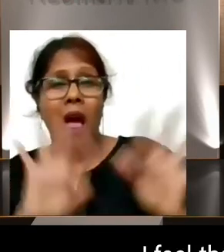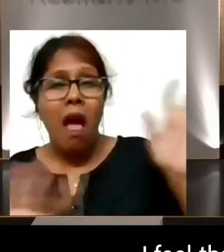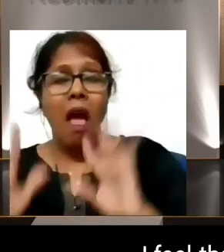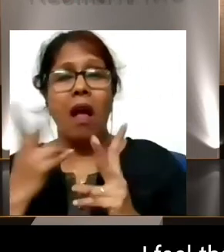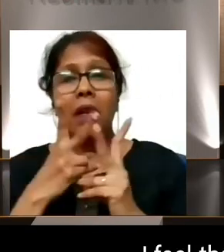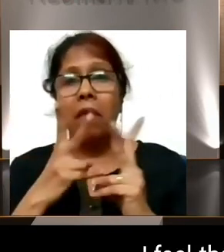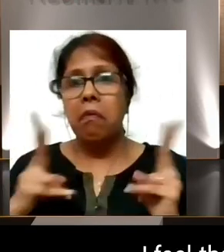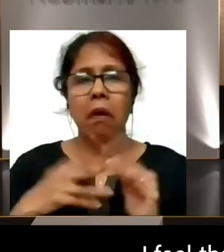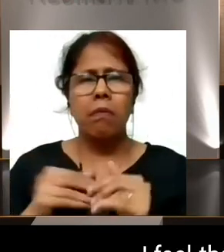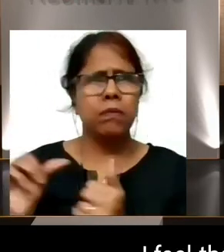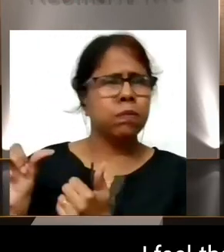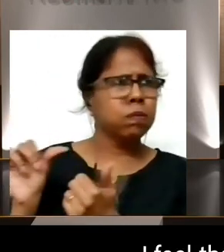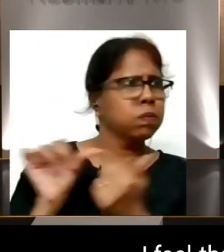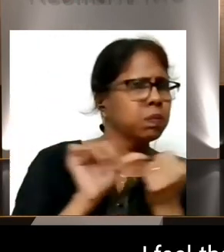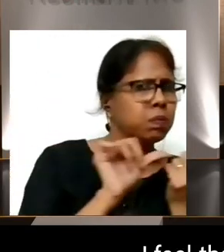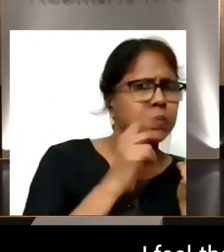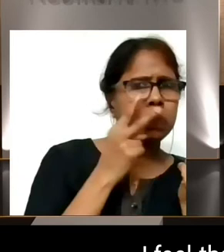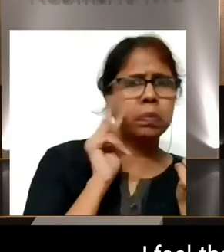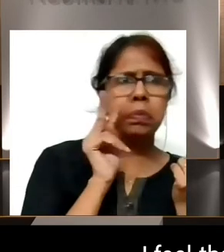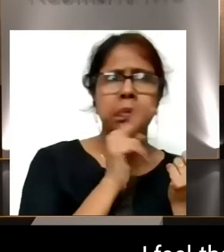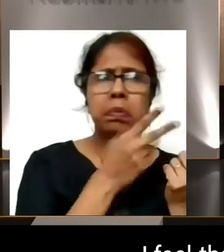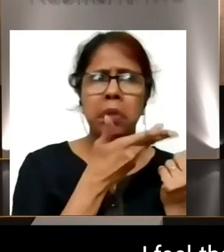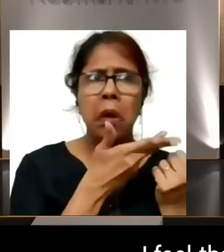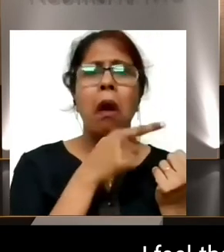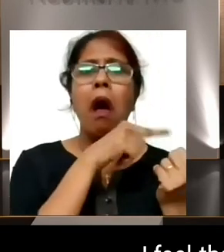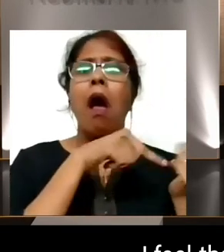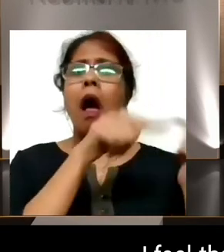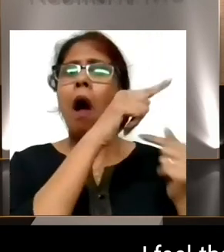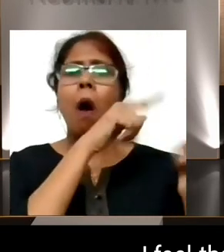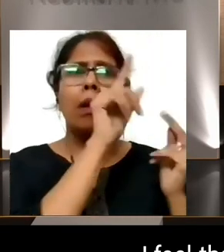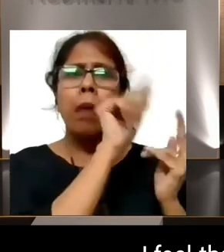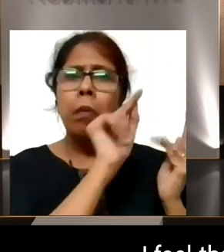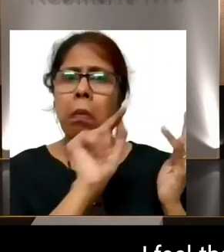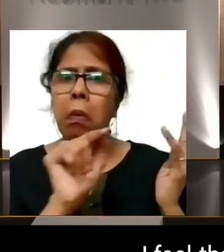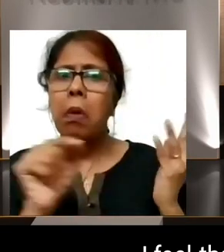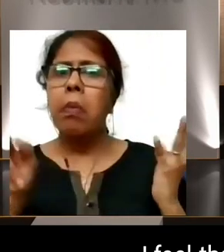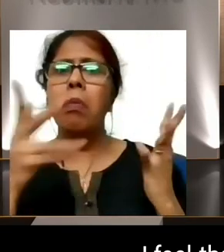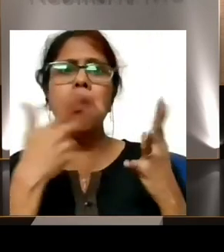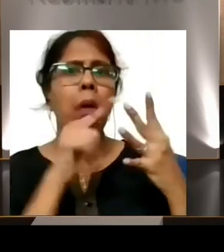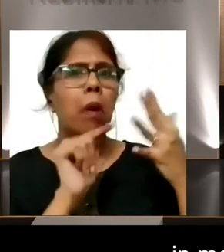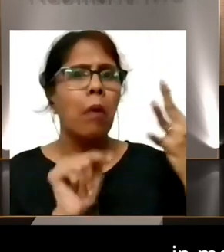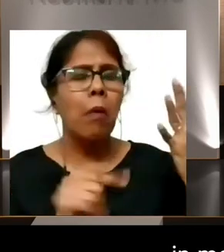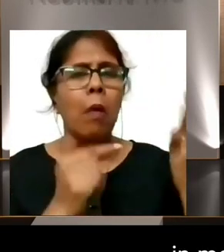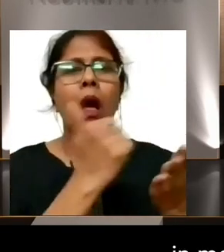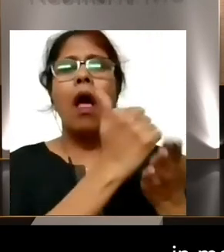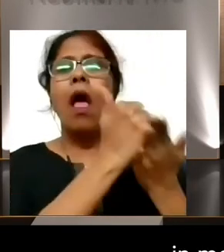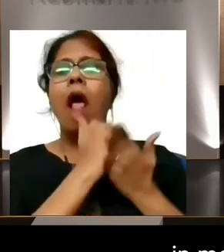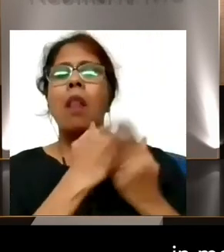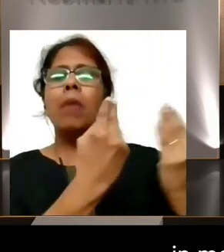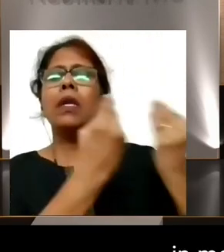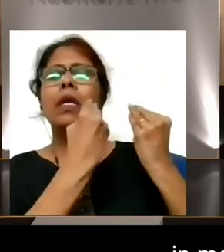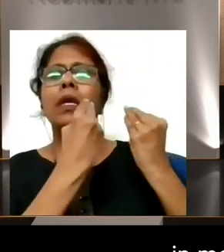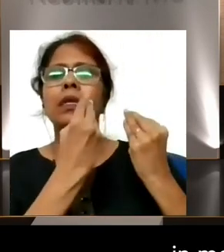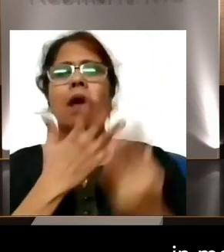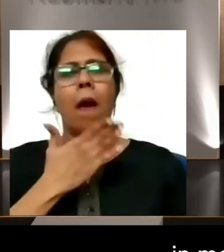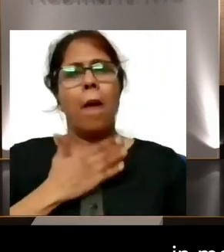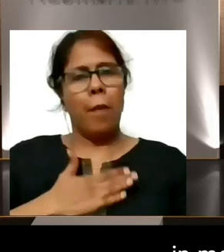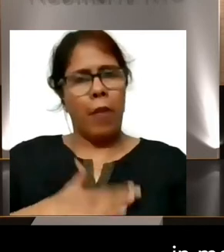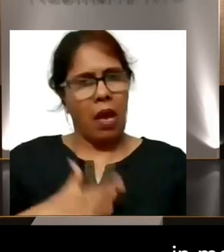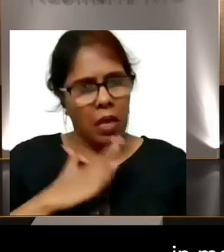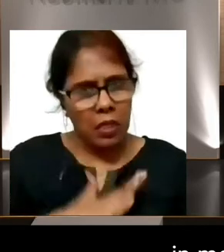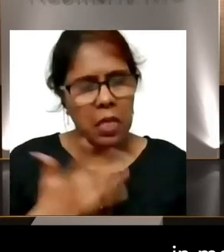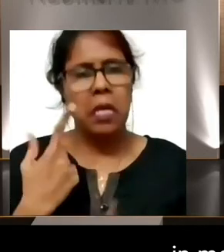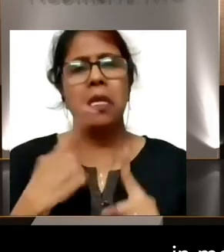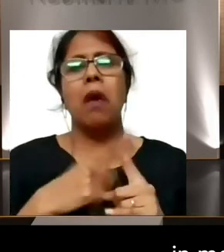back, I feel that all these activities inculcated the importance of patience in me or learning a